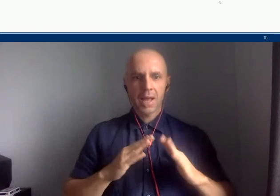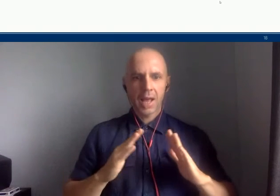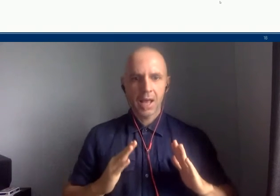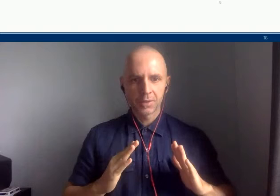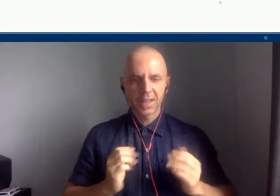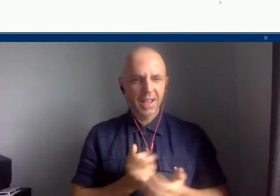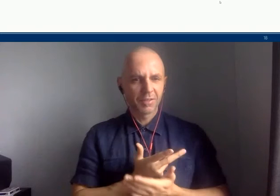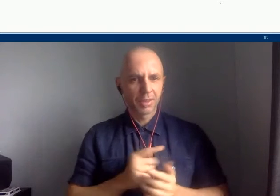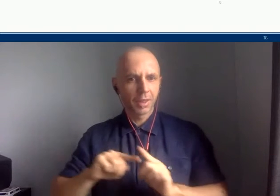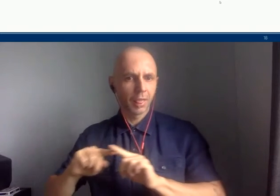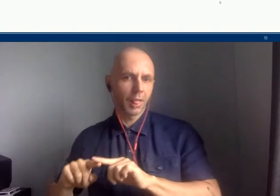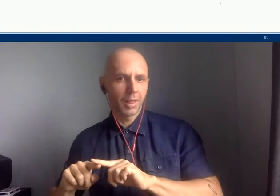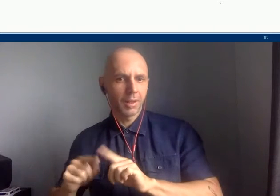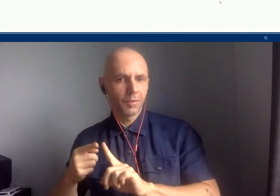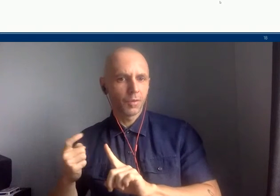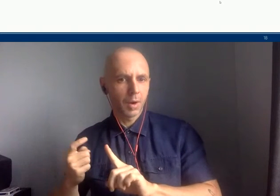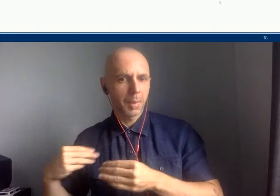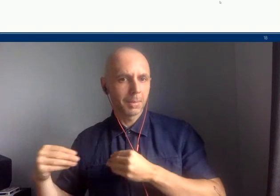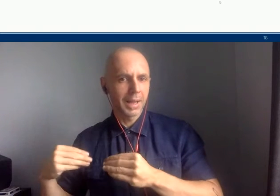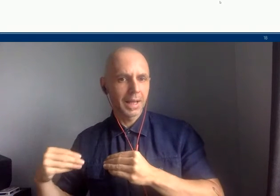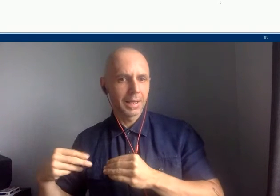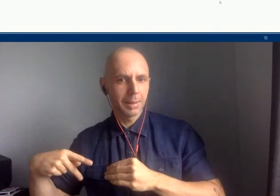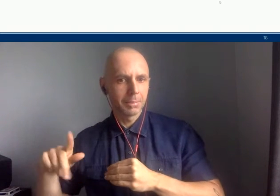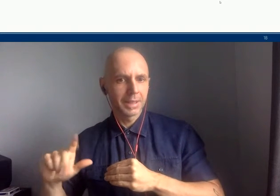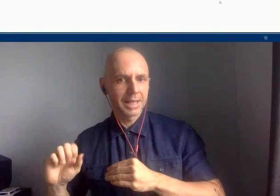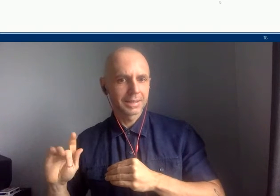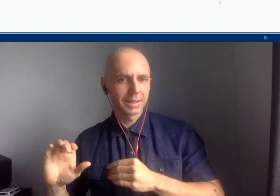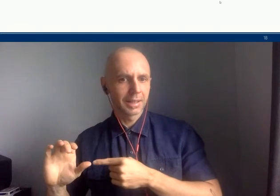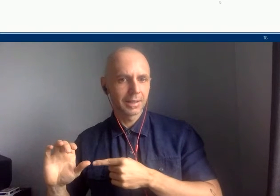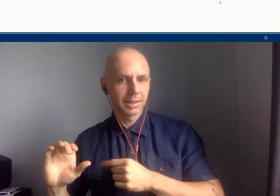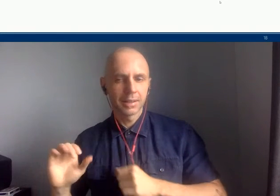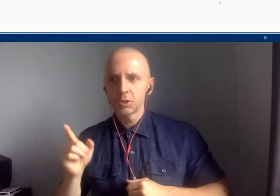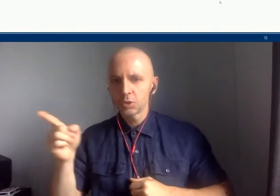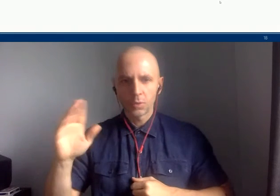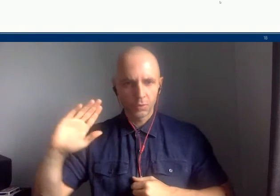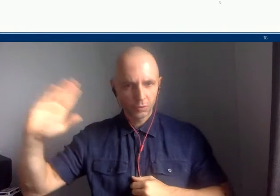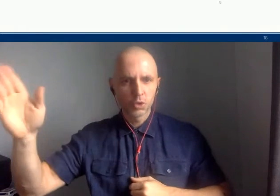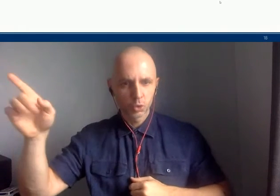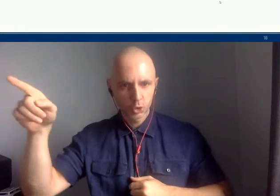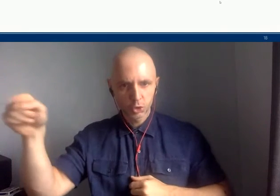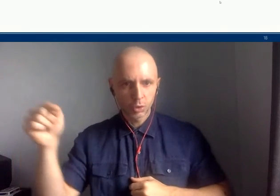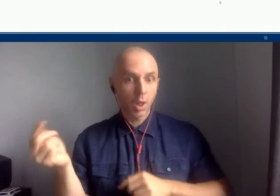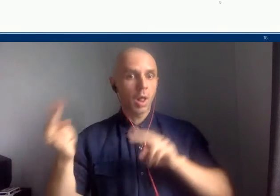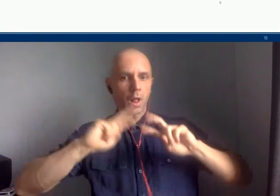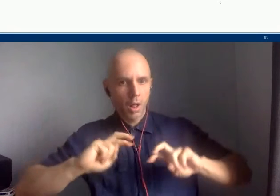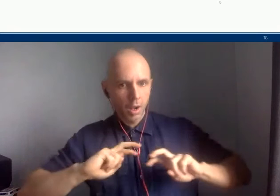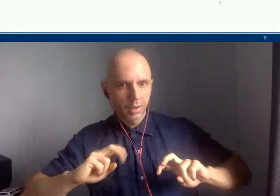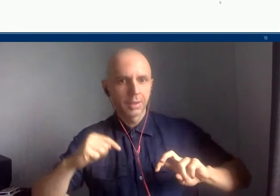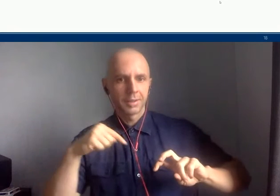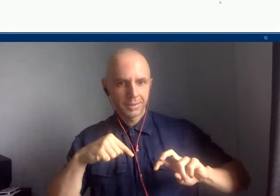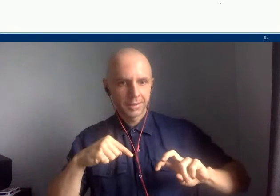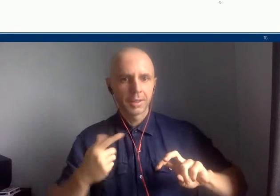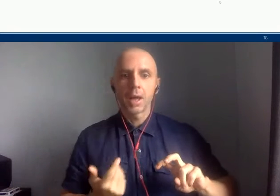are such an important part of our lived experience. But what other stuff do we have that